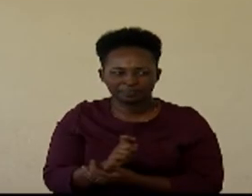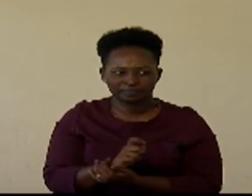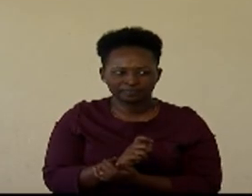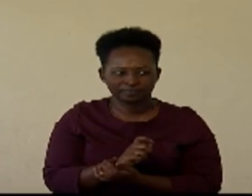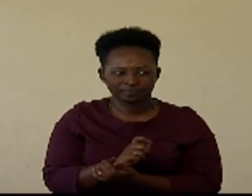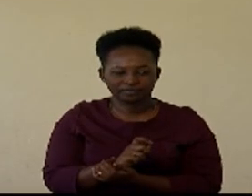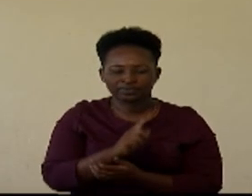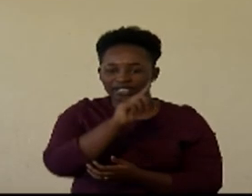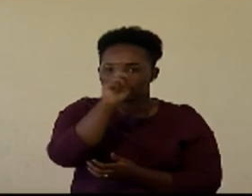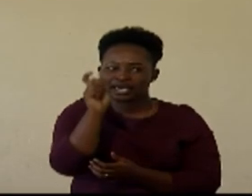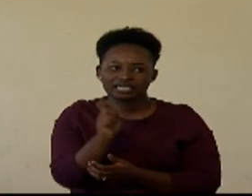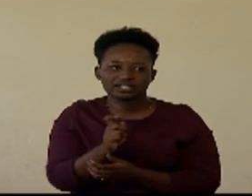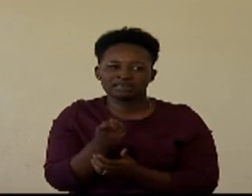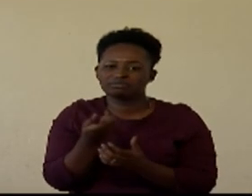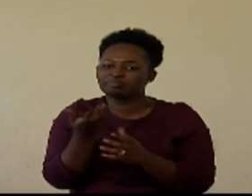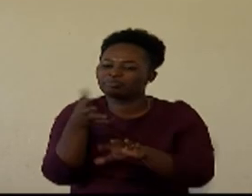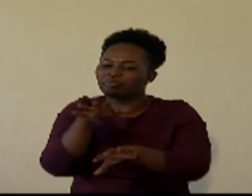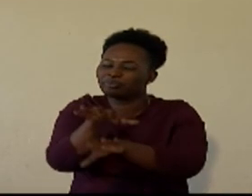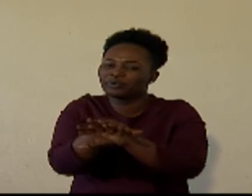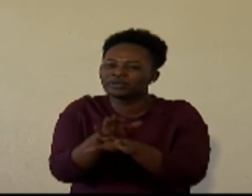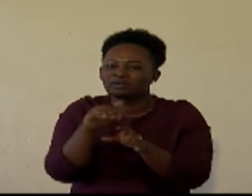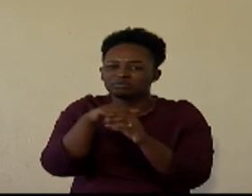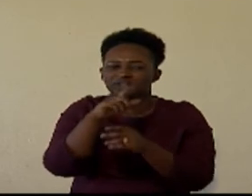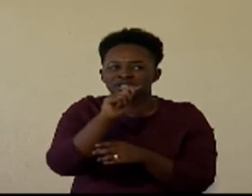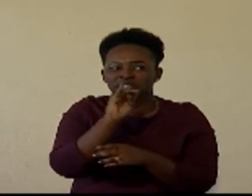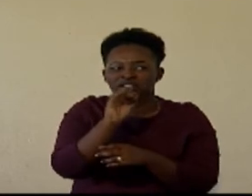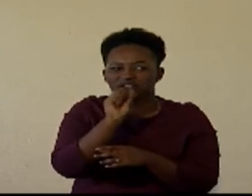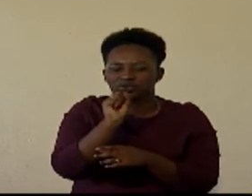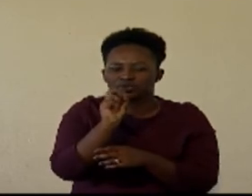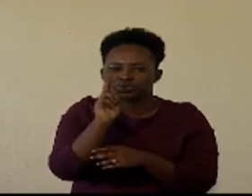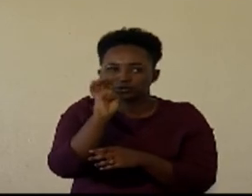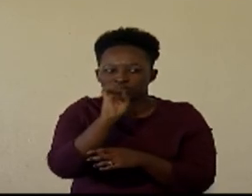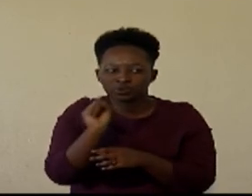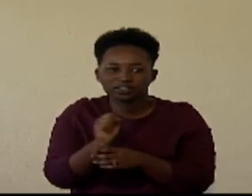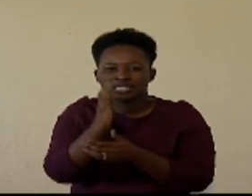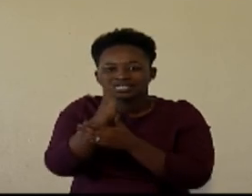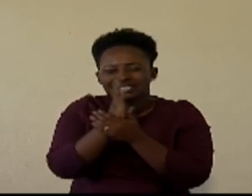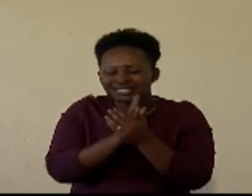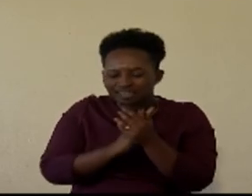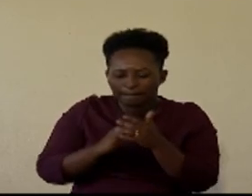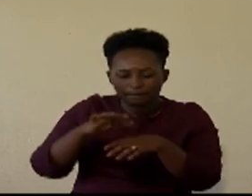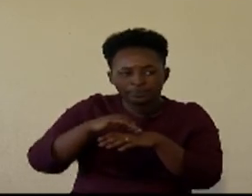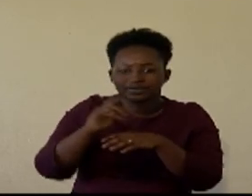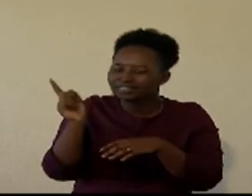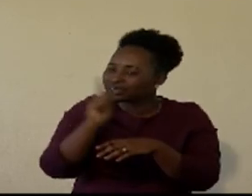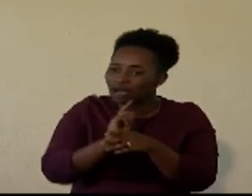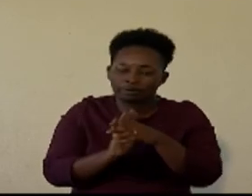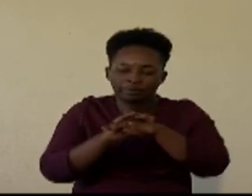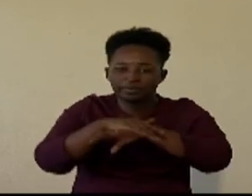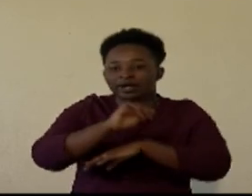are they invading other tissues in some cases the cells adhere to each other and do not invade other tissues